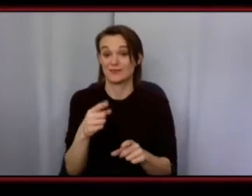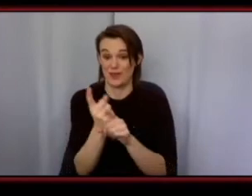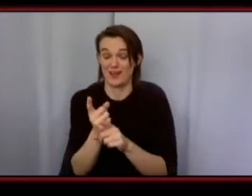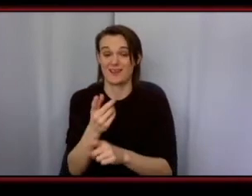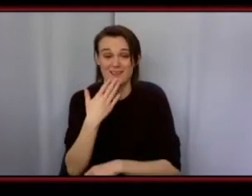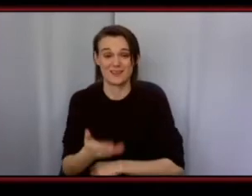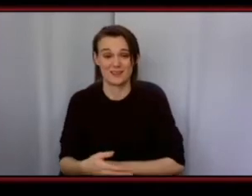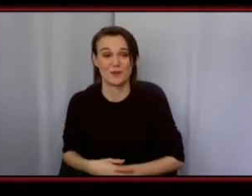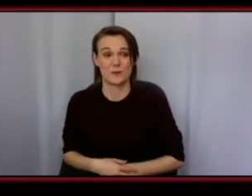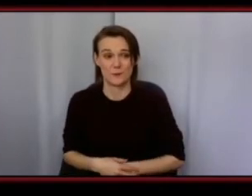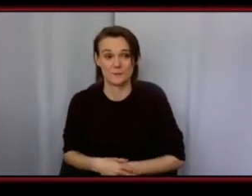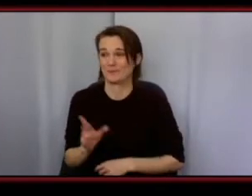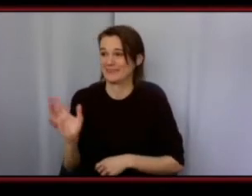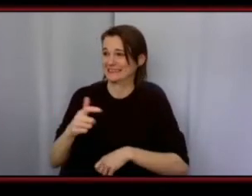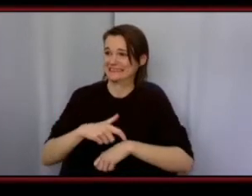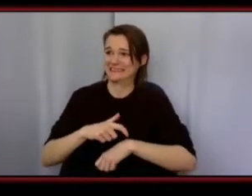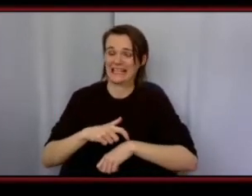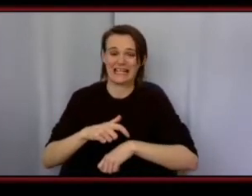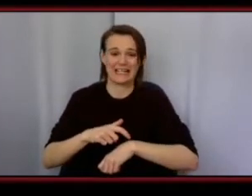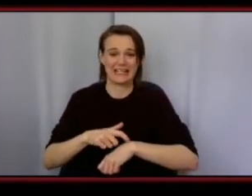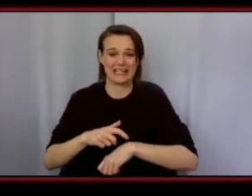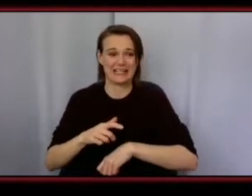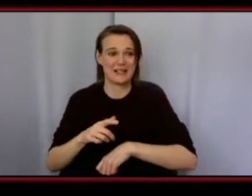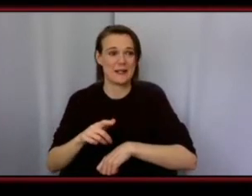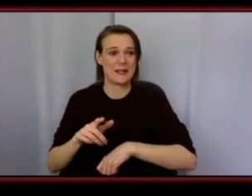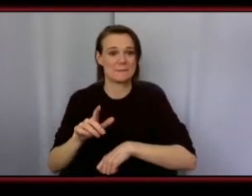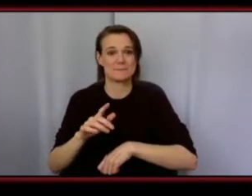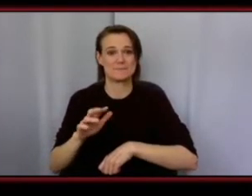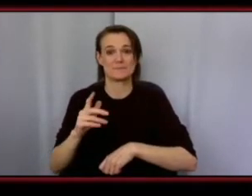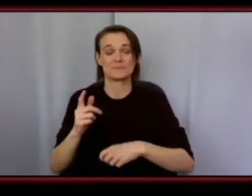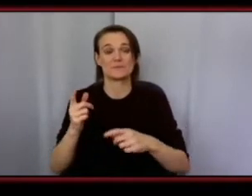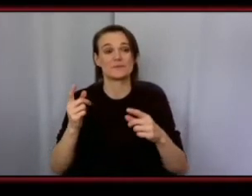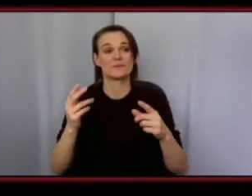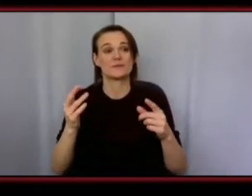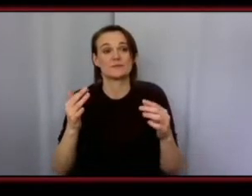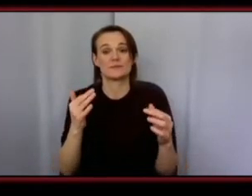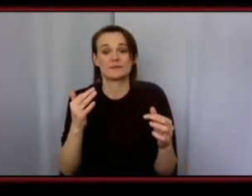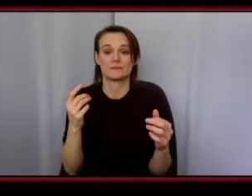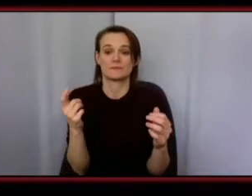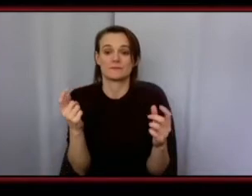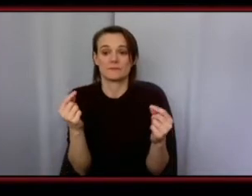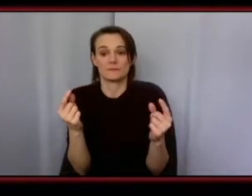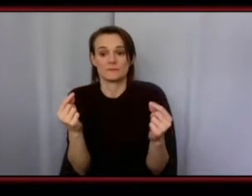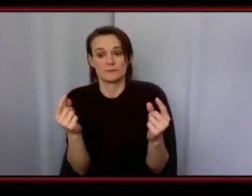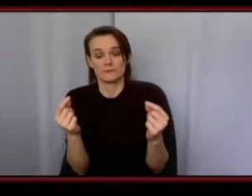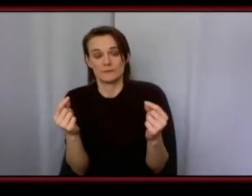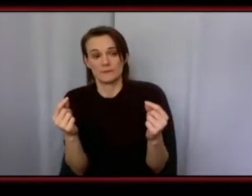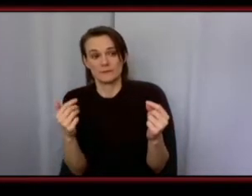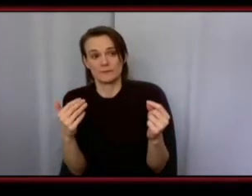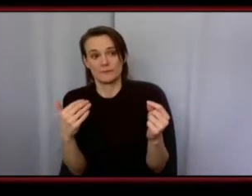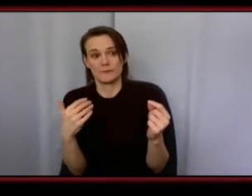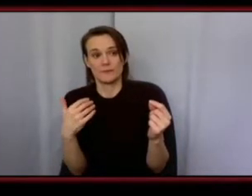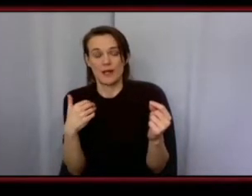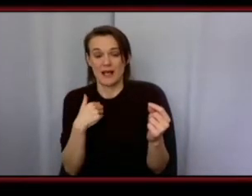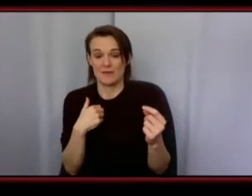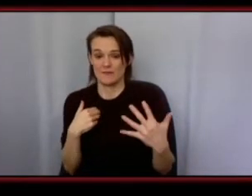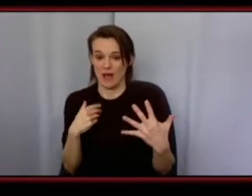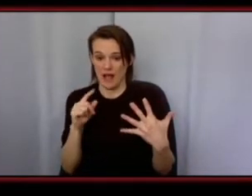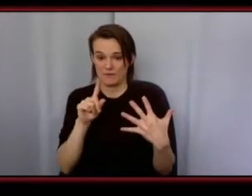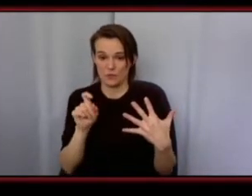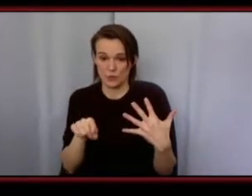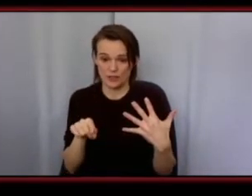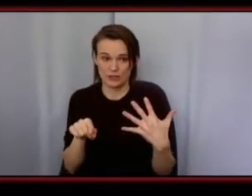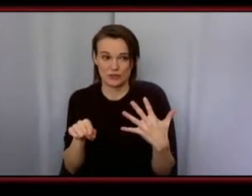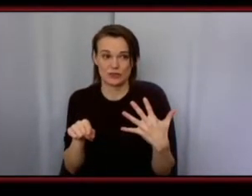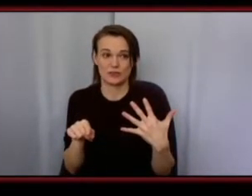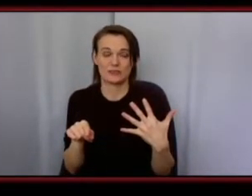much um so just for time wise guys what i'm gonna do is i'm gonna i have maybe five um questions